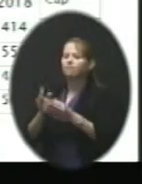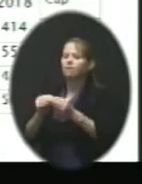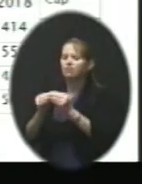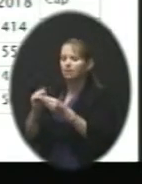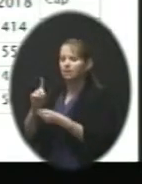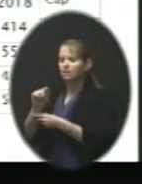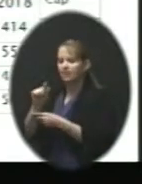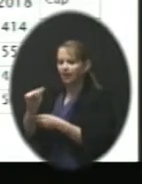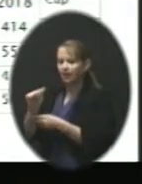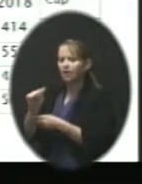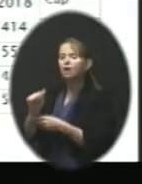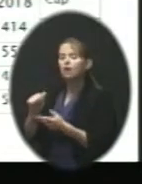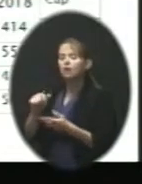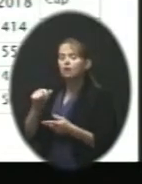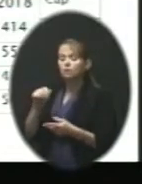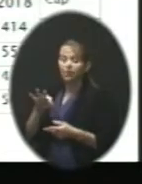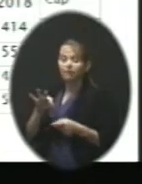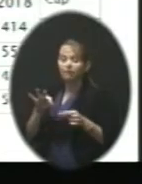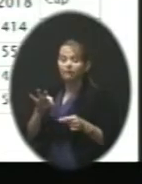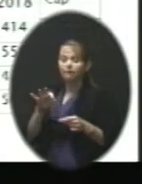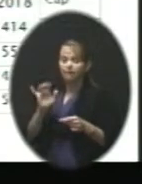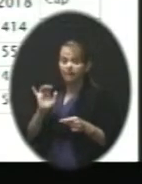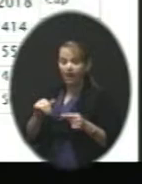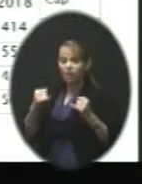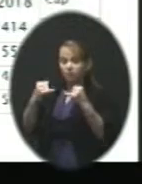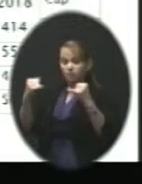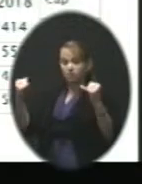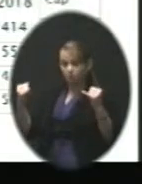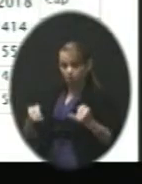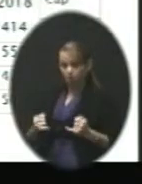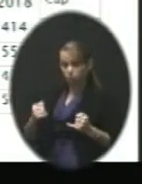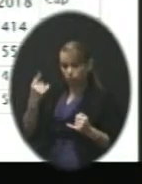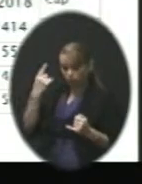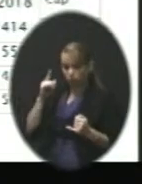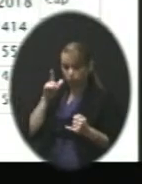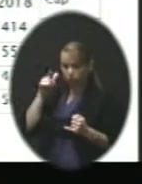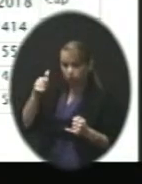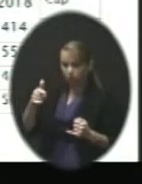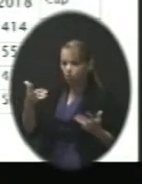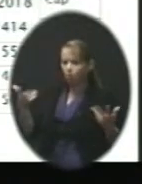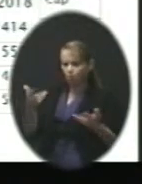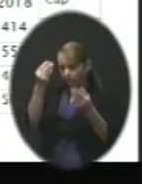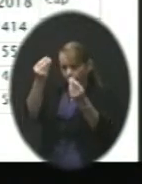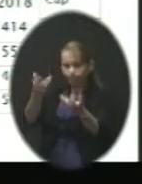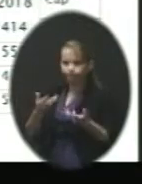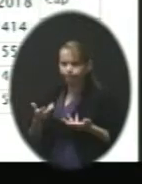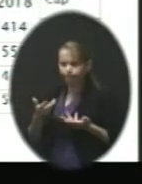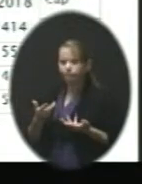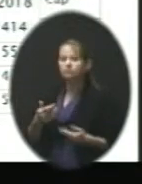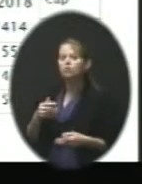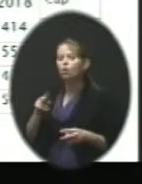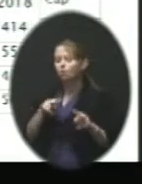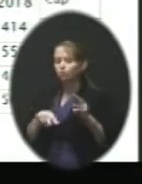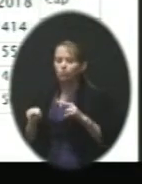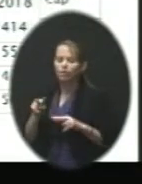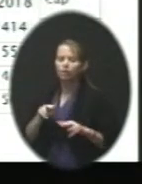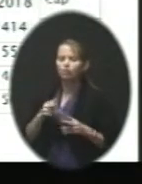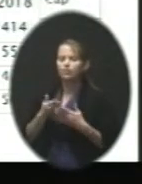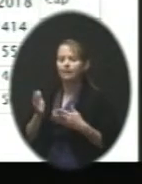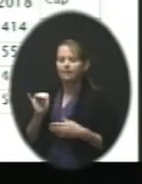ran looking if this, if these were the boundaries, what information does that provide us? So we looked at things like